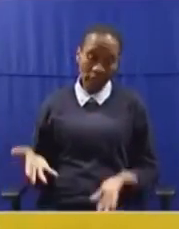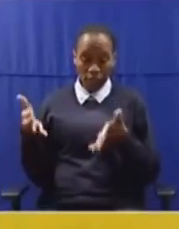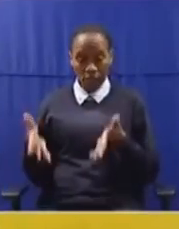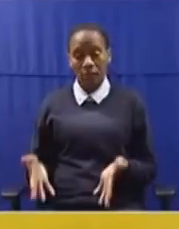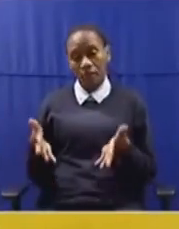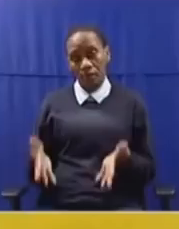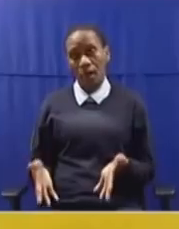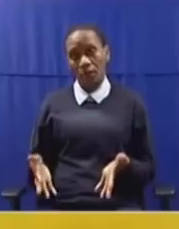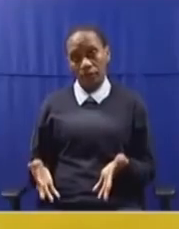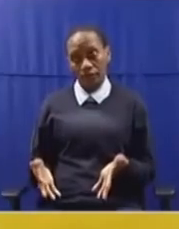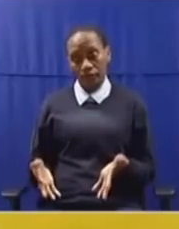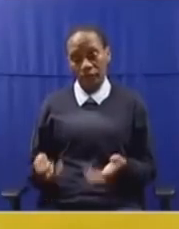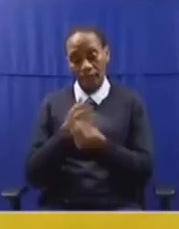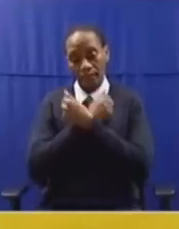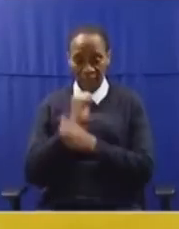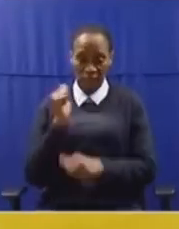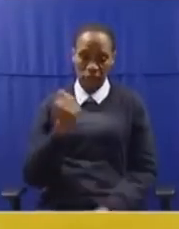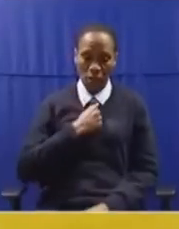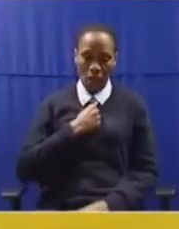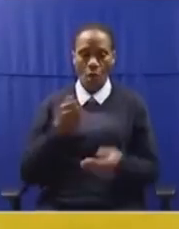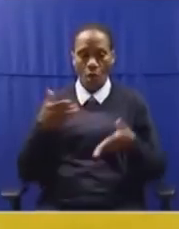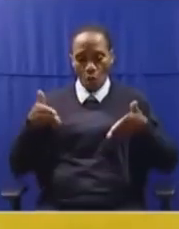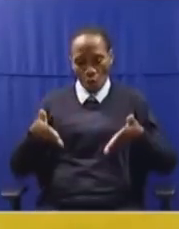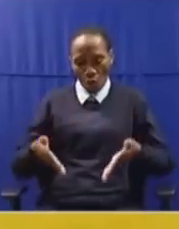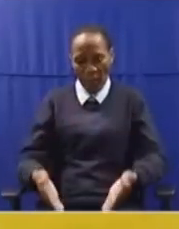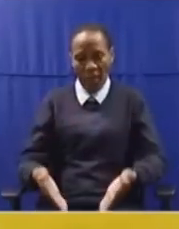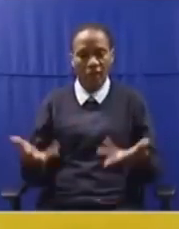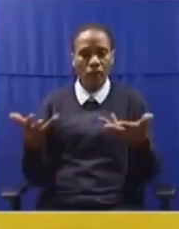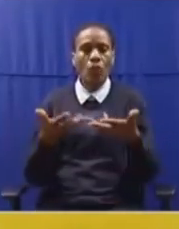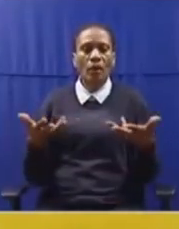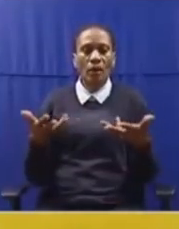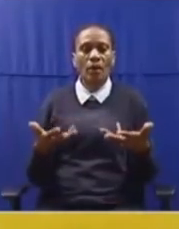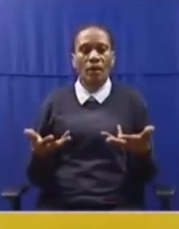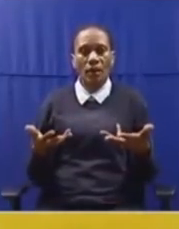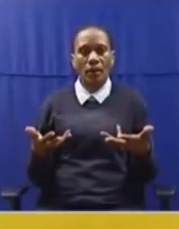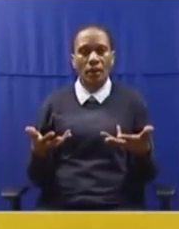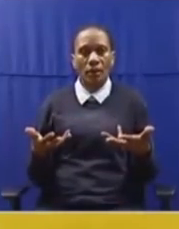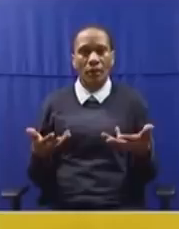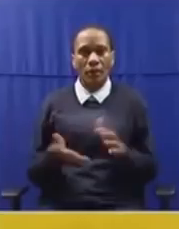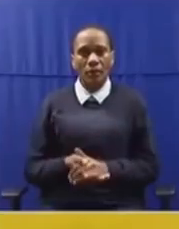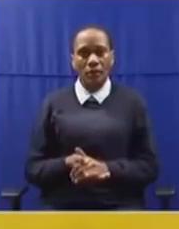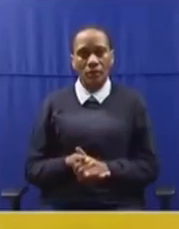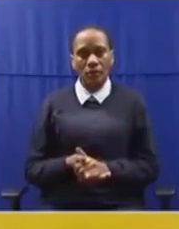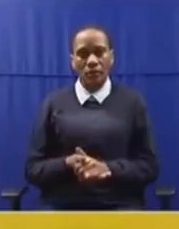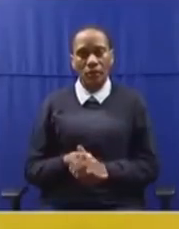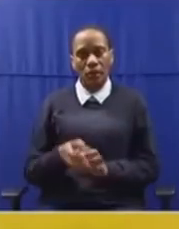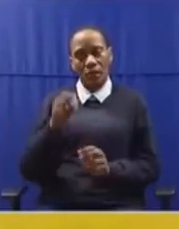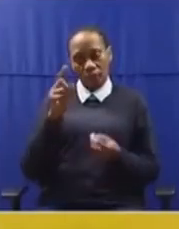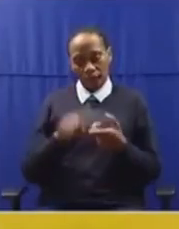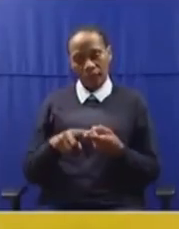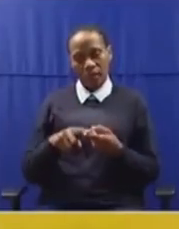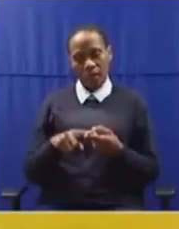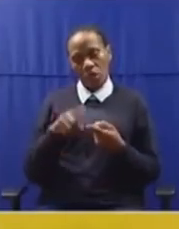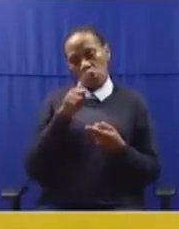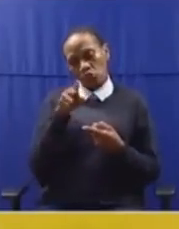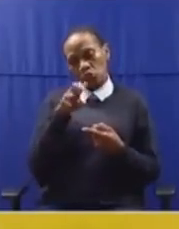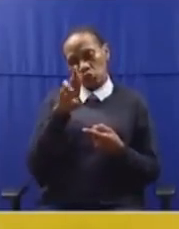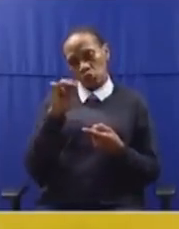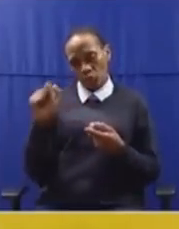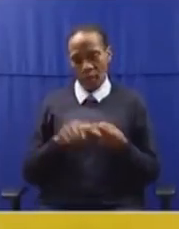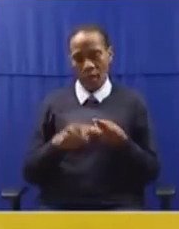ancestors